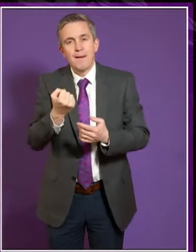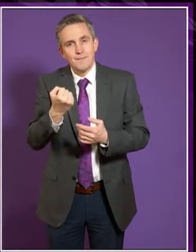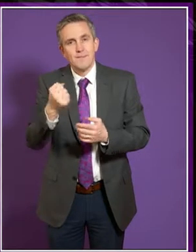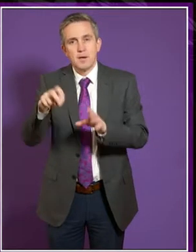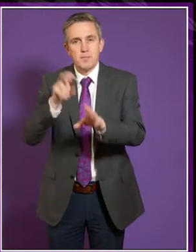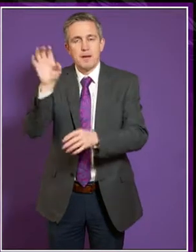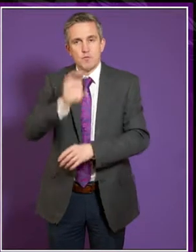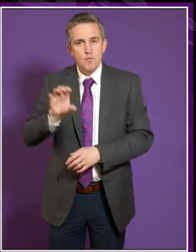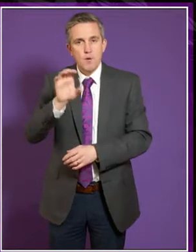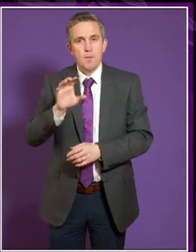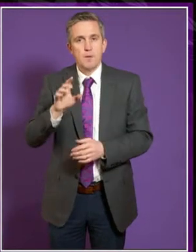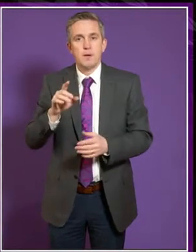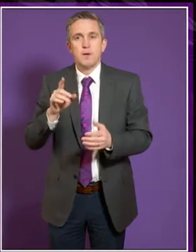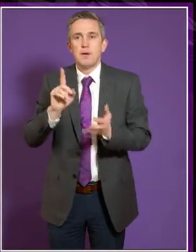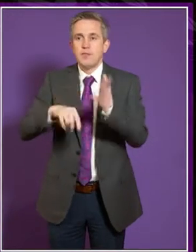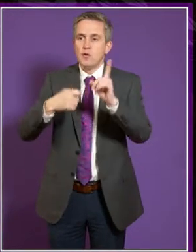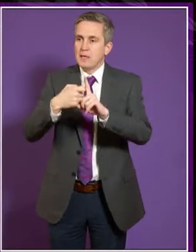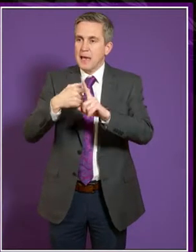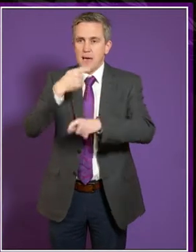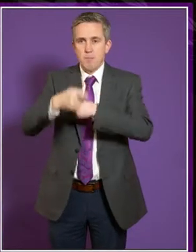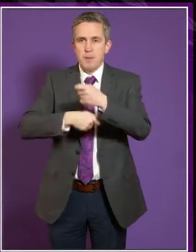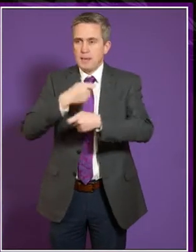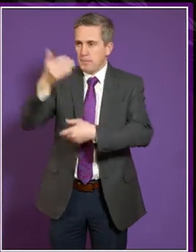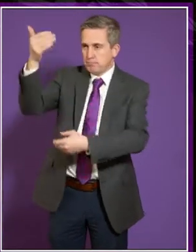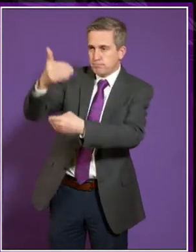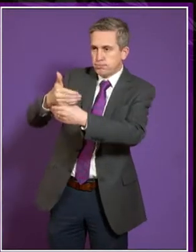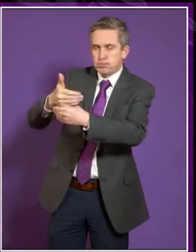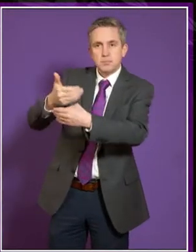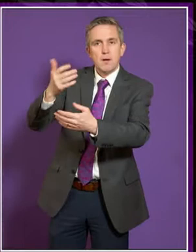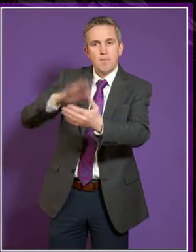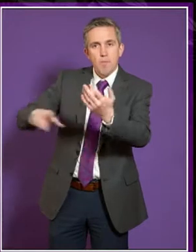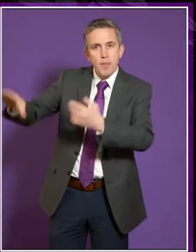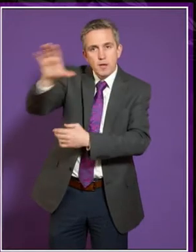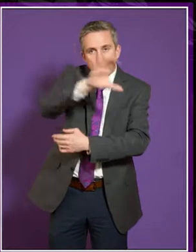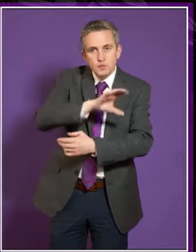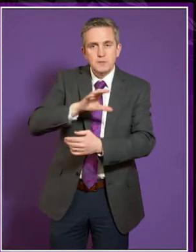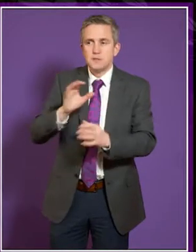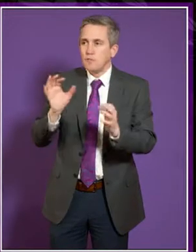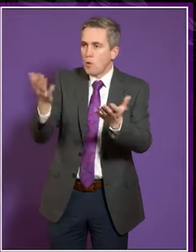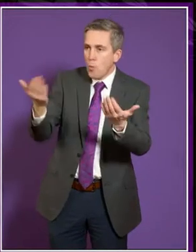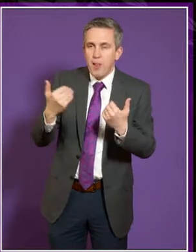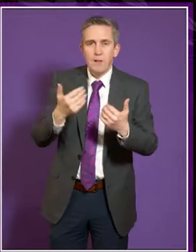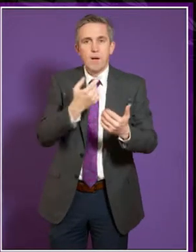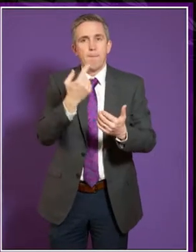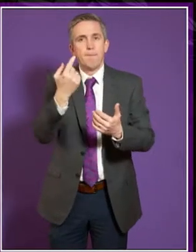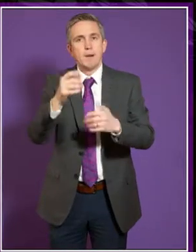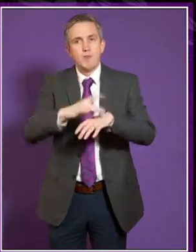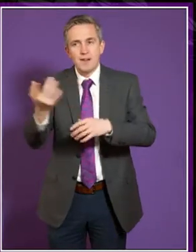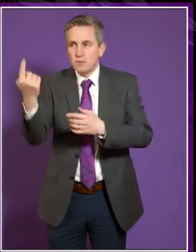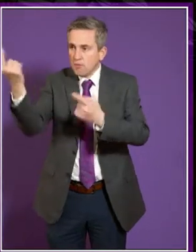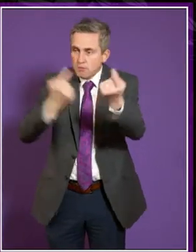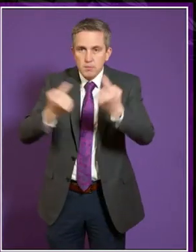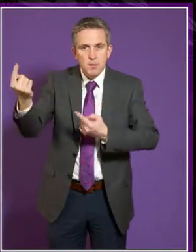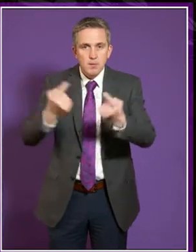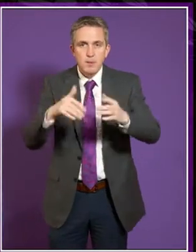If the UK is seen as a more xenophobic country, less welcoming to people from other countries, there will be a greater